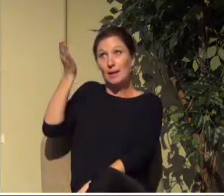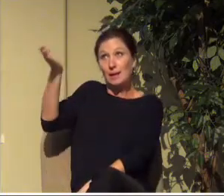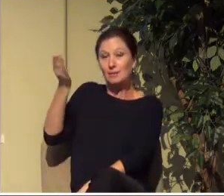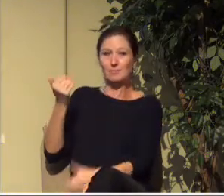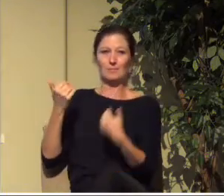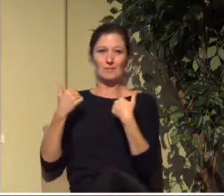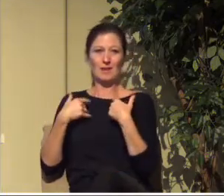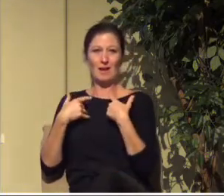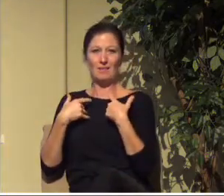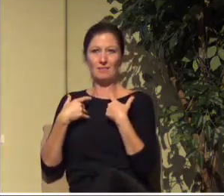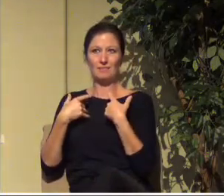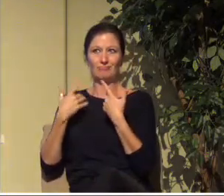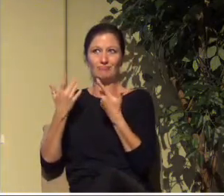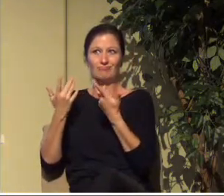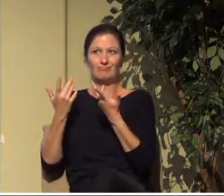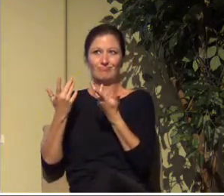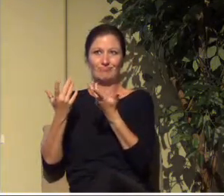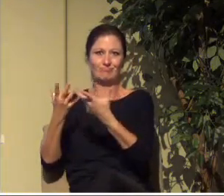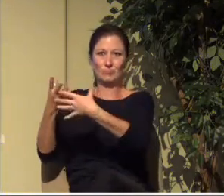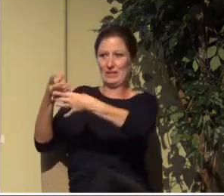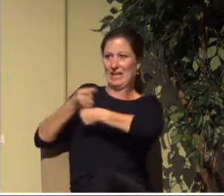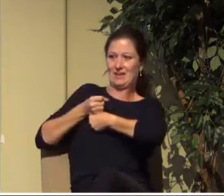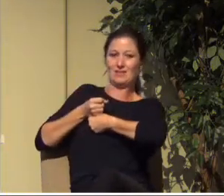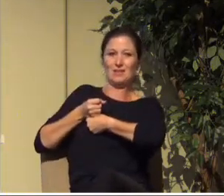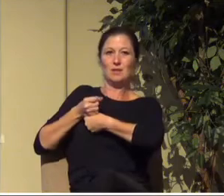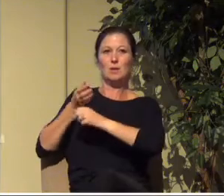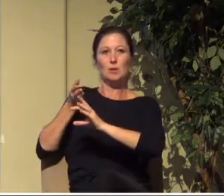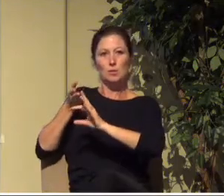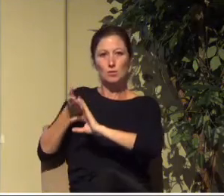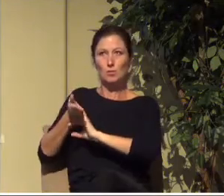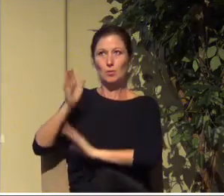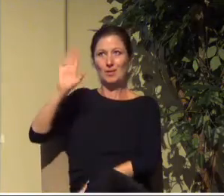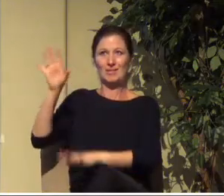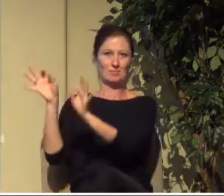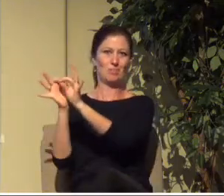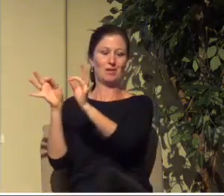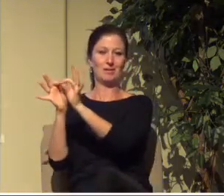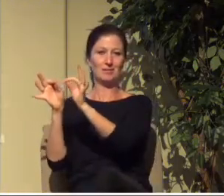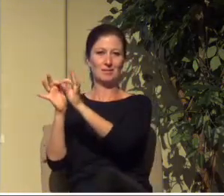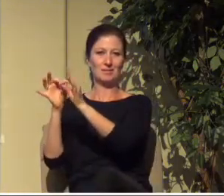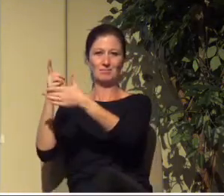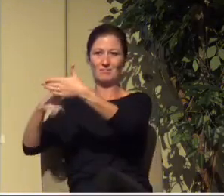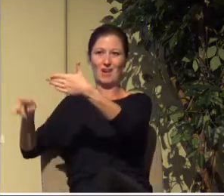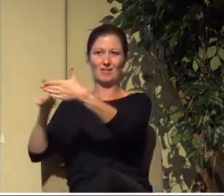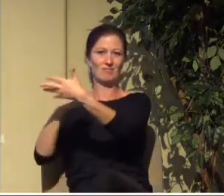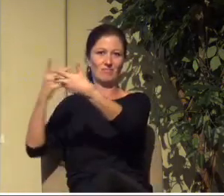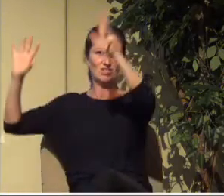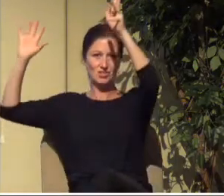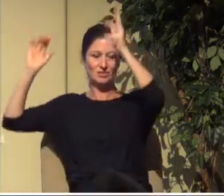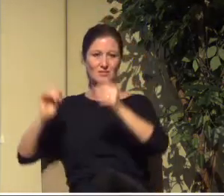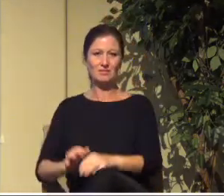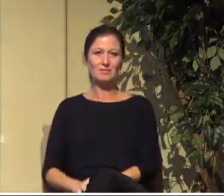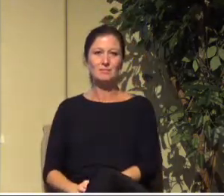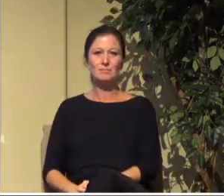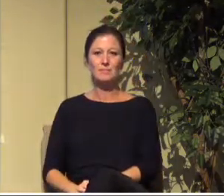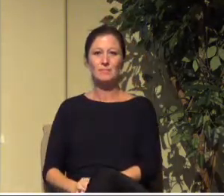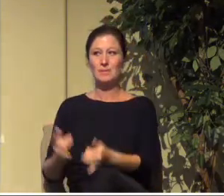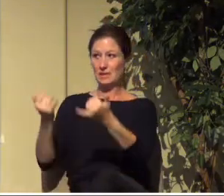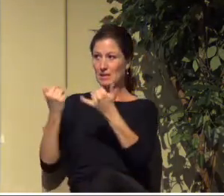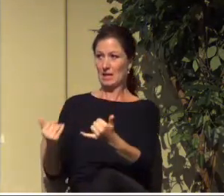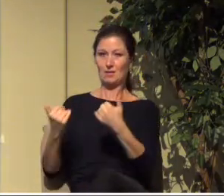blood. The blood of Jesus was the price and as a result, we have the forgiveness of sins in accordance with the riches